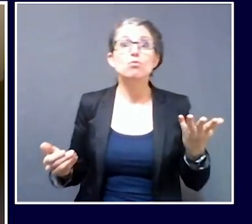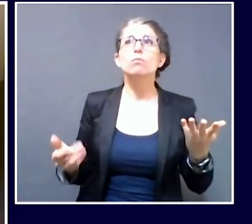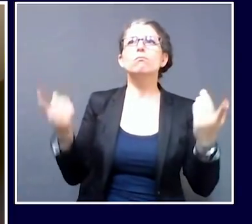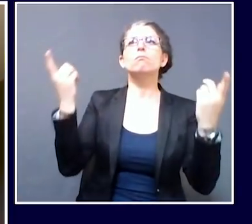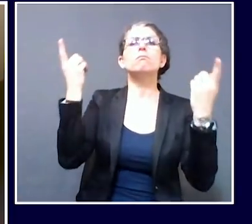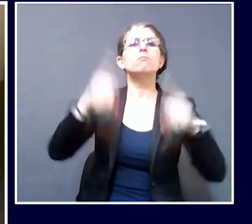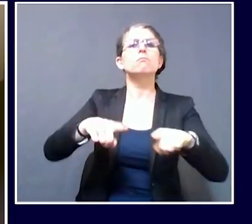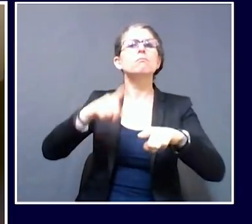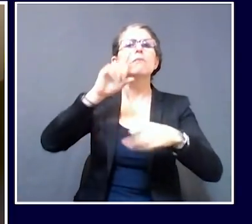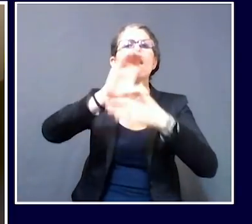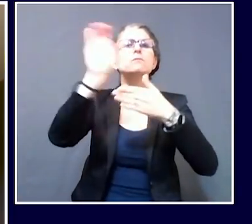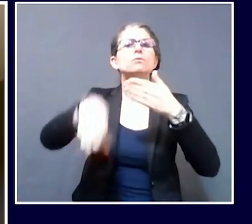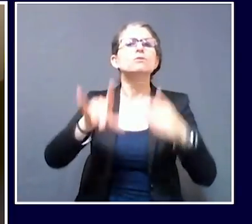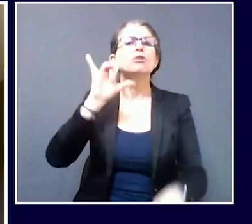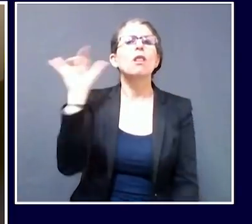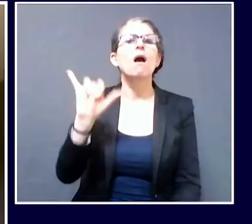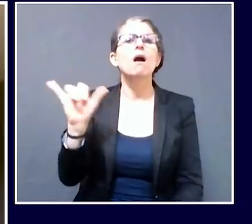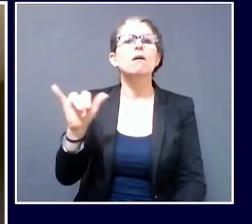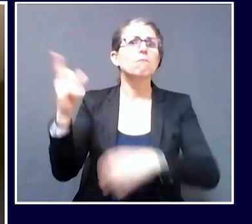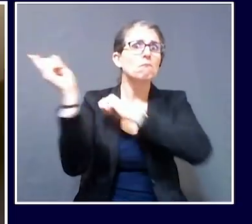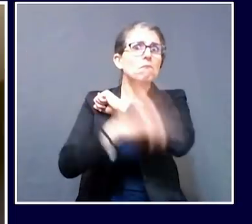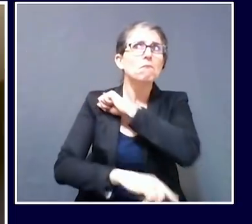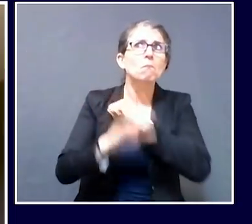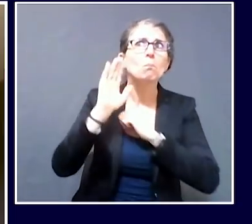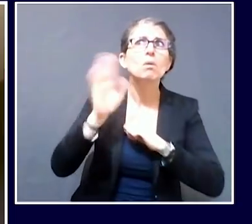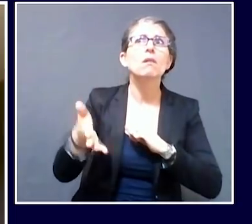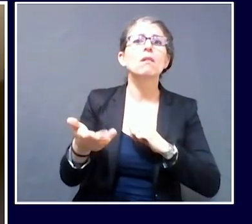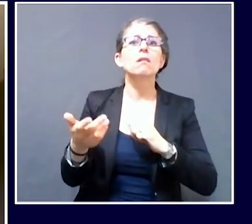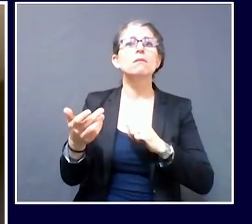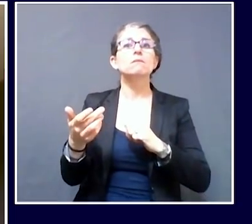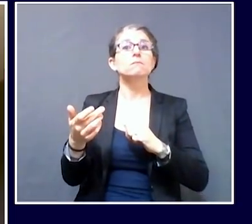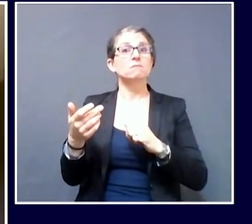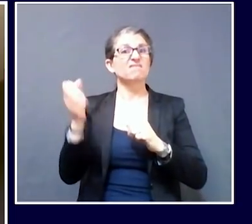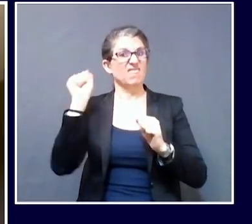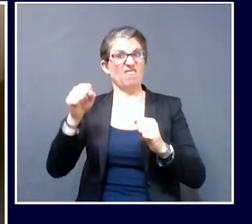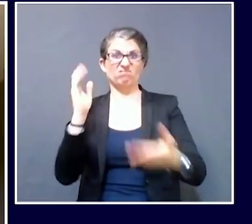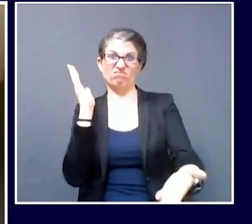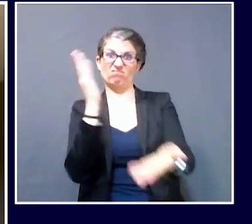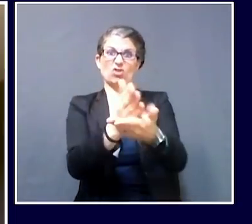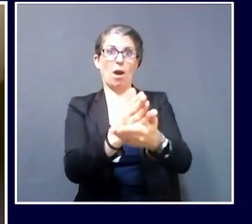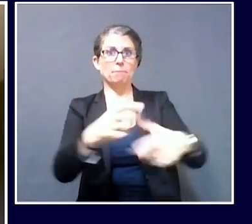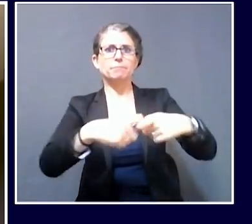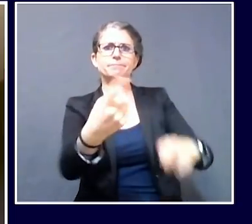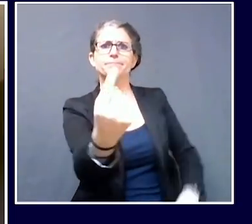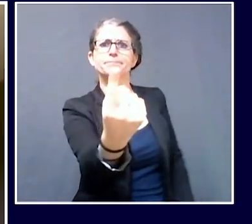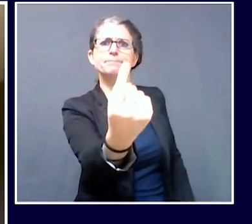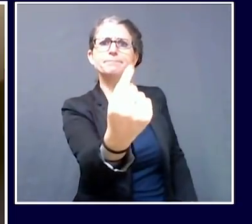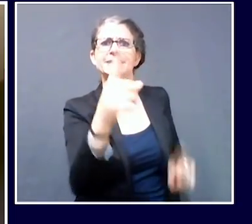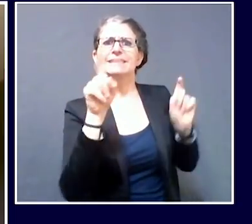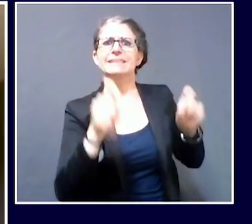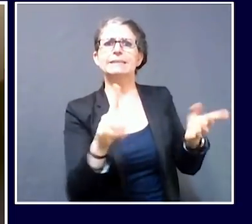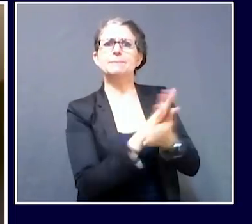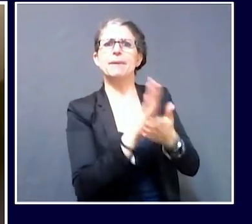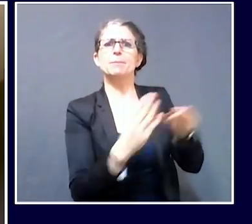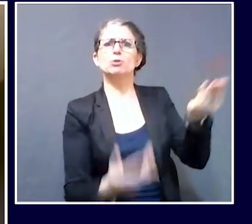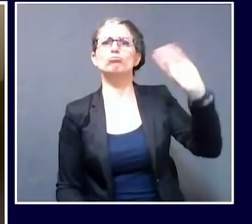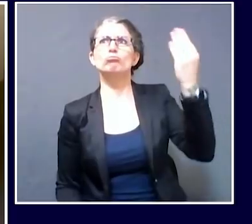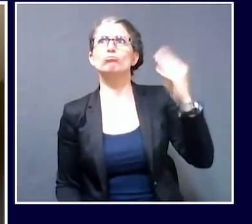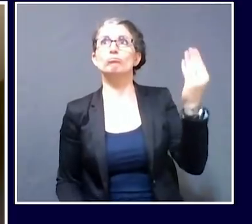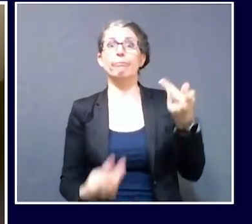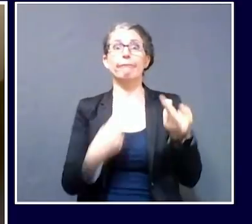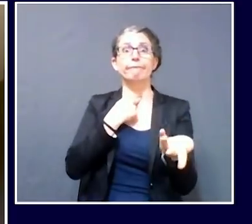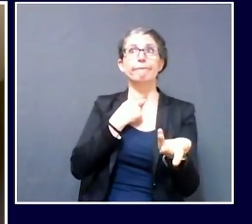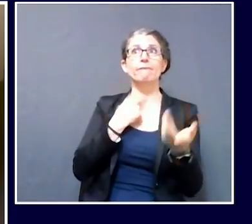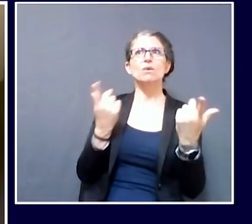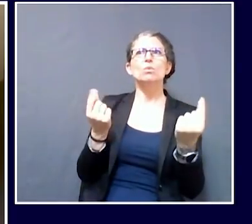enforcement could use this policy as a pretense to target people of color if they have out-of-state license plates. I just would ask you to respond to